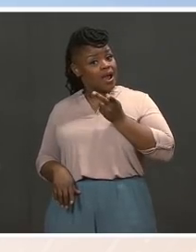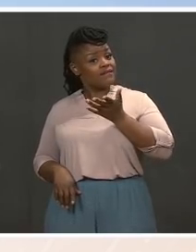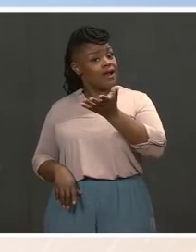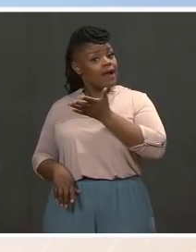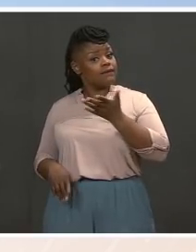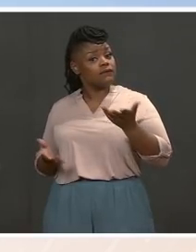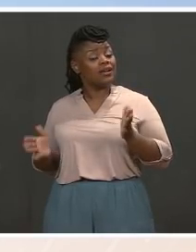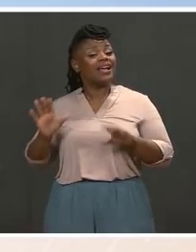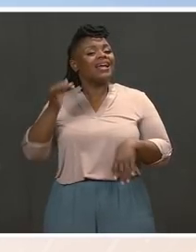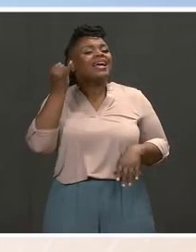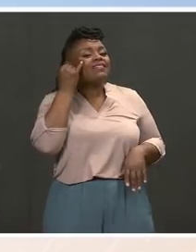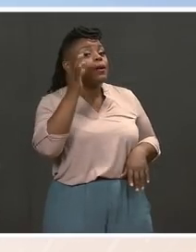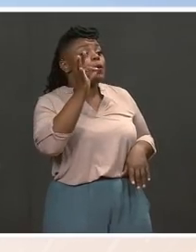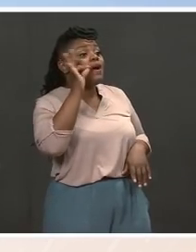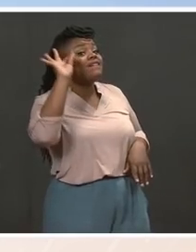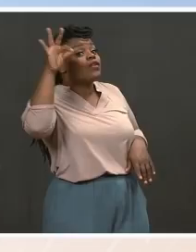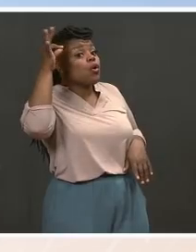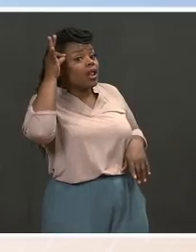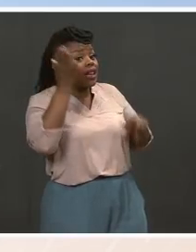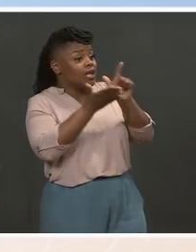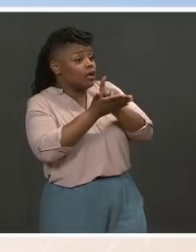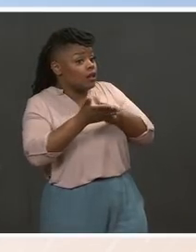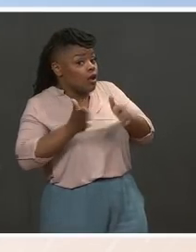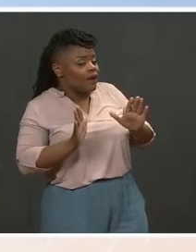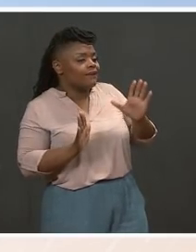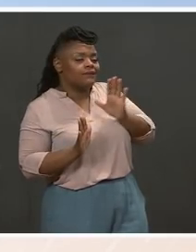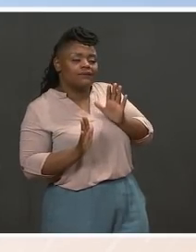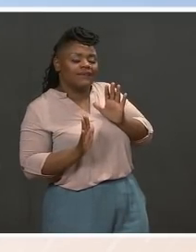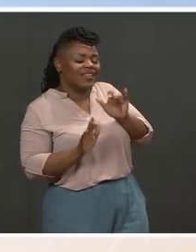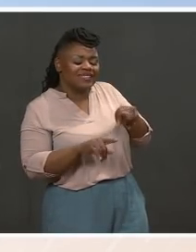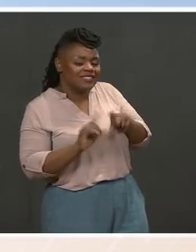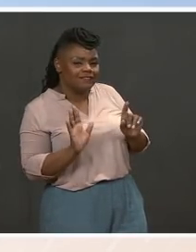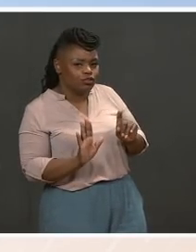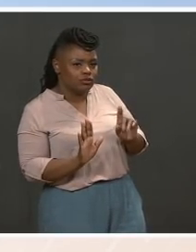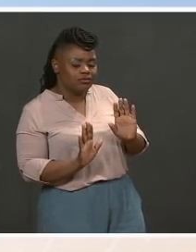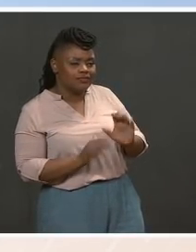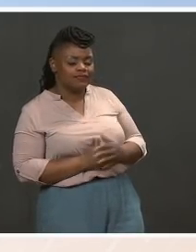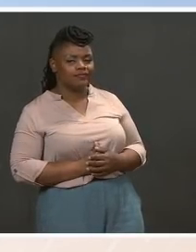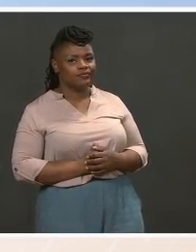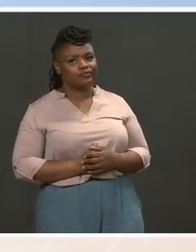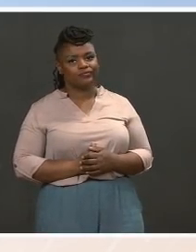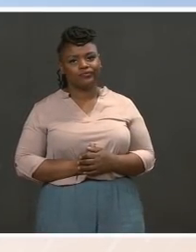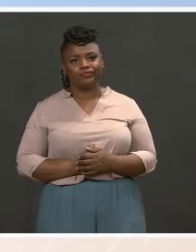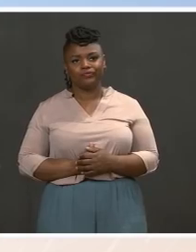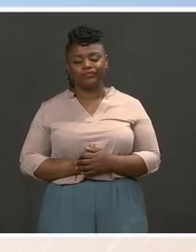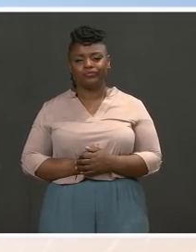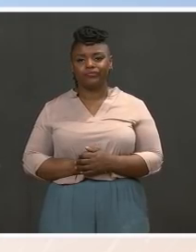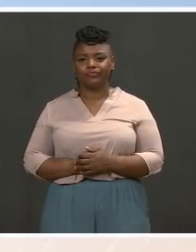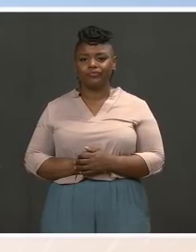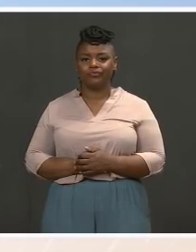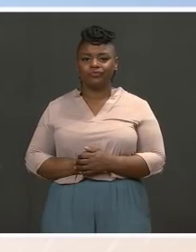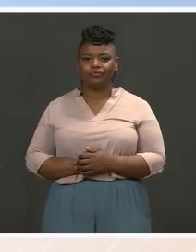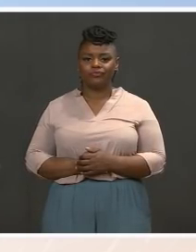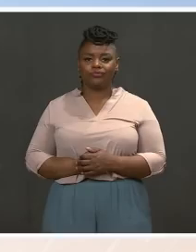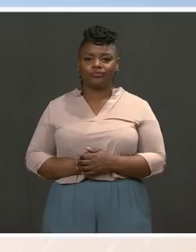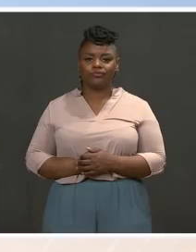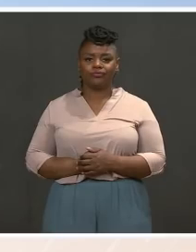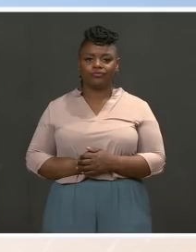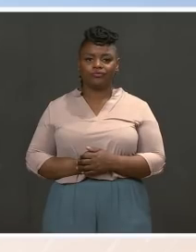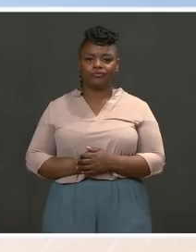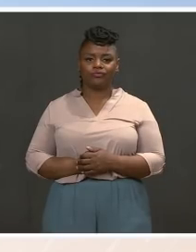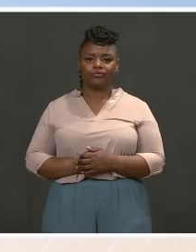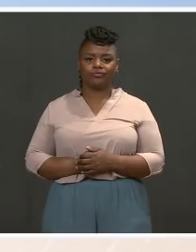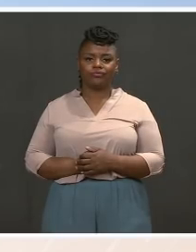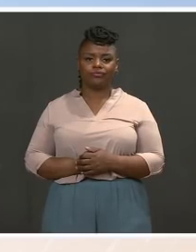might be a different circumstance. But I don't don't think I have any more for this on you on this for you. Go ahead. have any more data on the number of people impacted other than the five